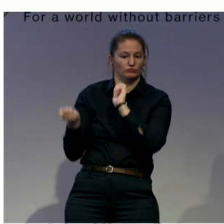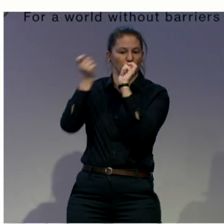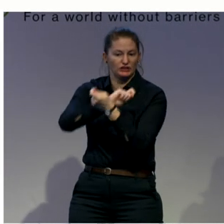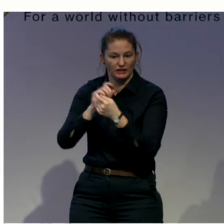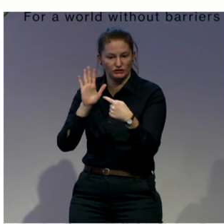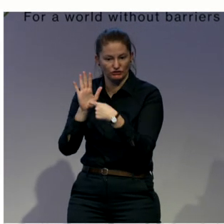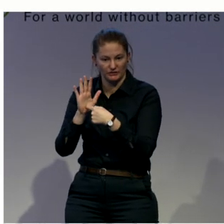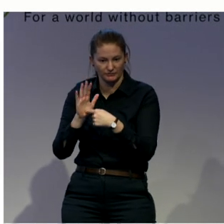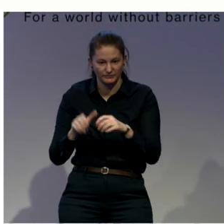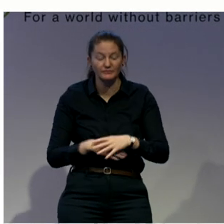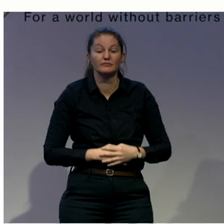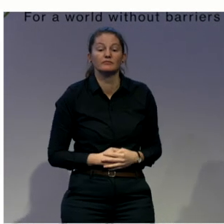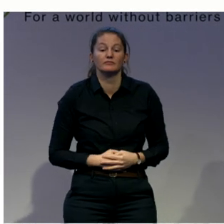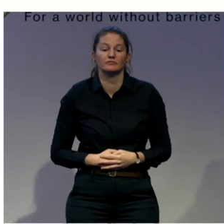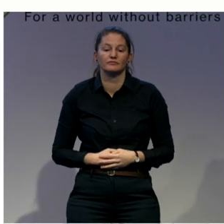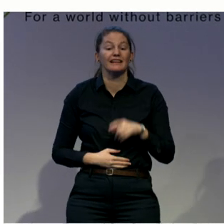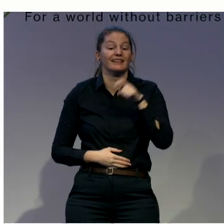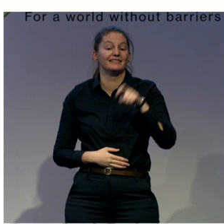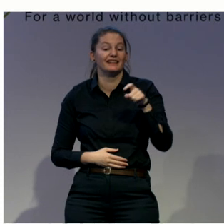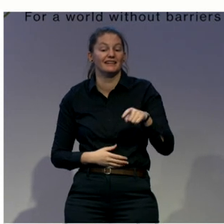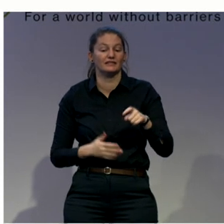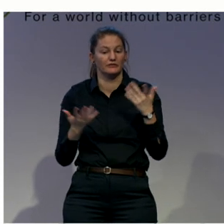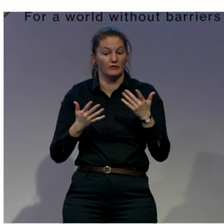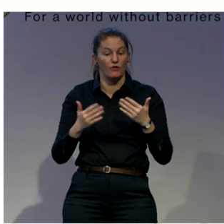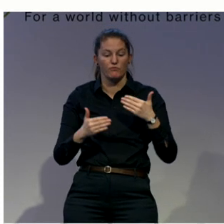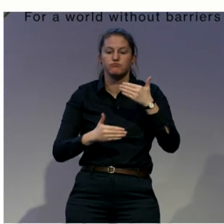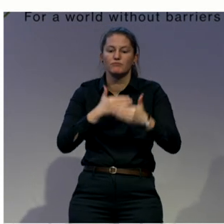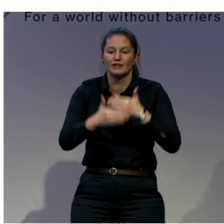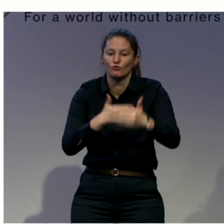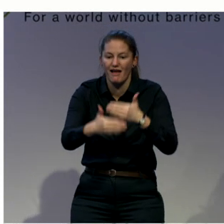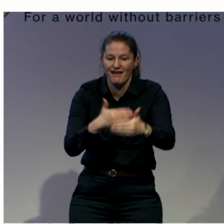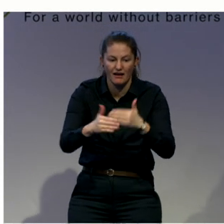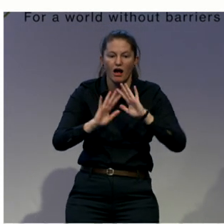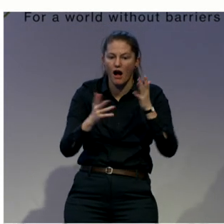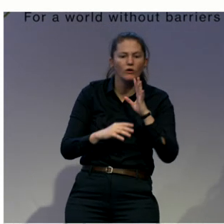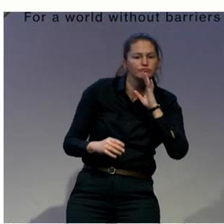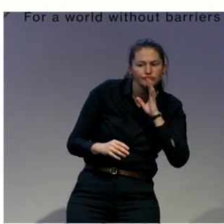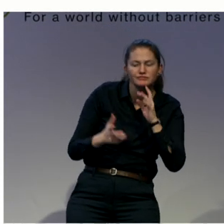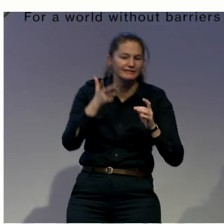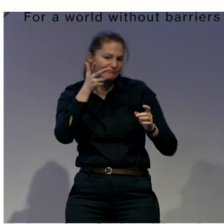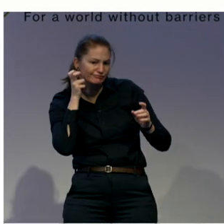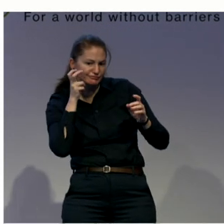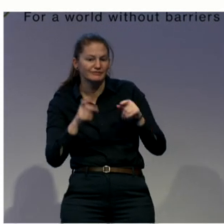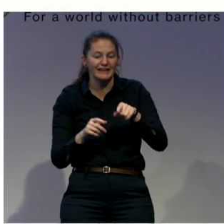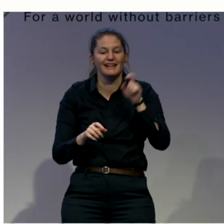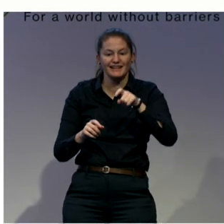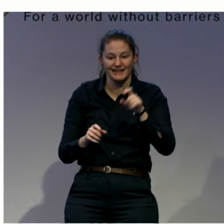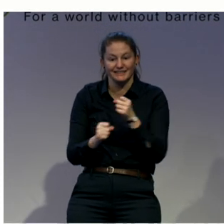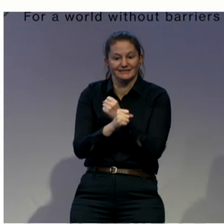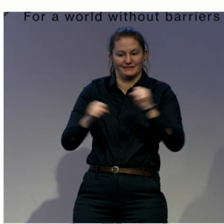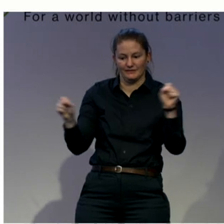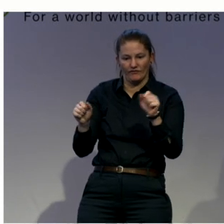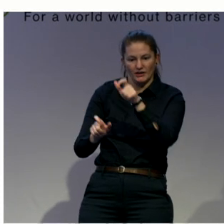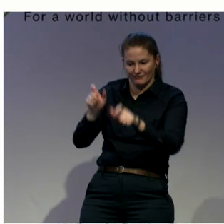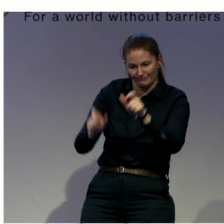safeguards for everyone, for all defendants, and the possibility of having public hearings, no? In order to